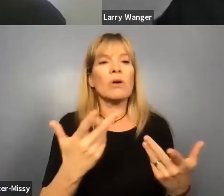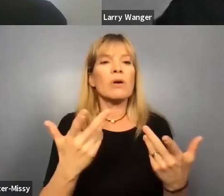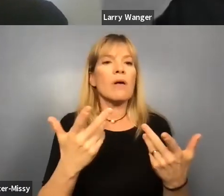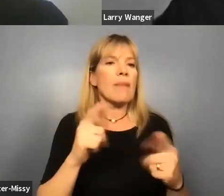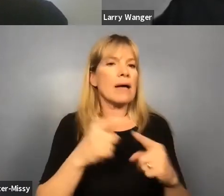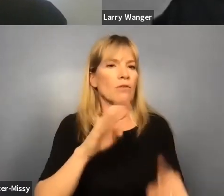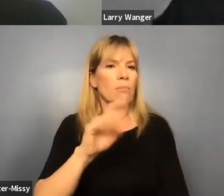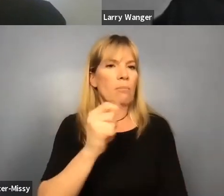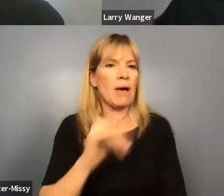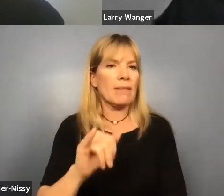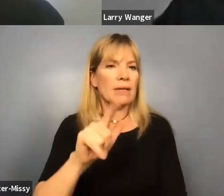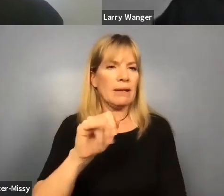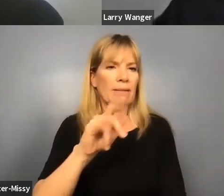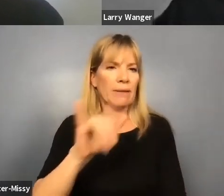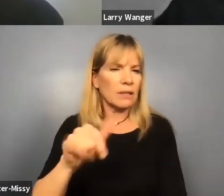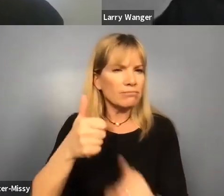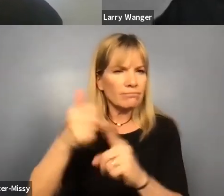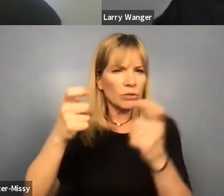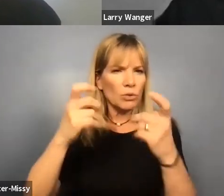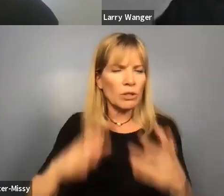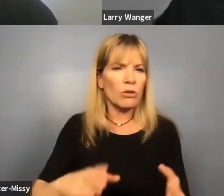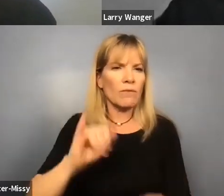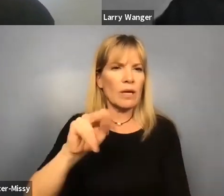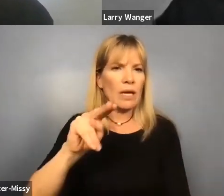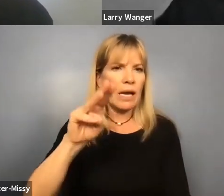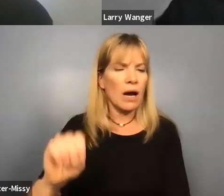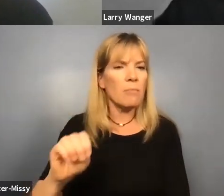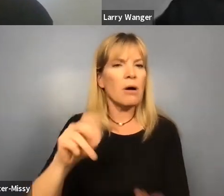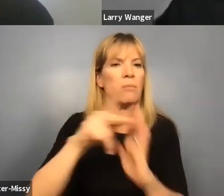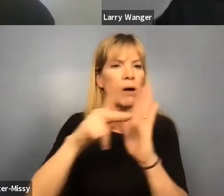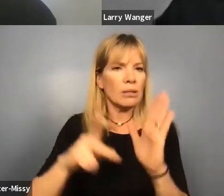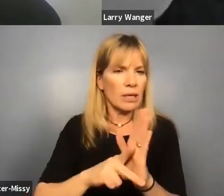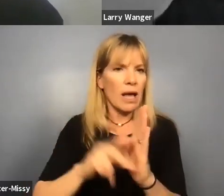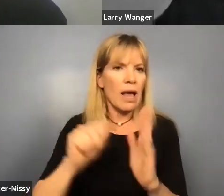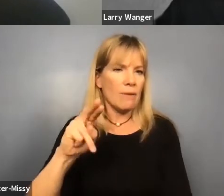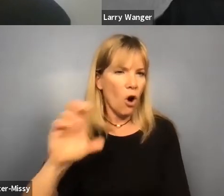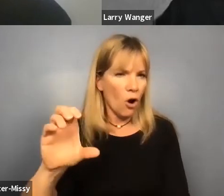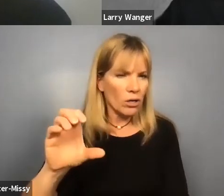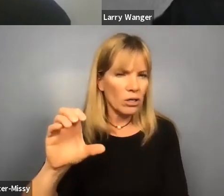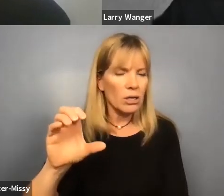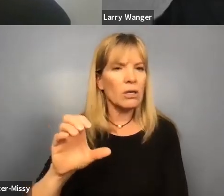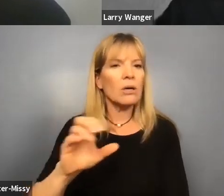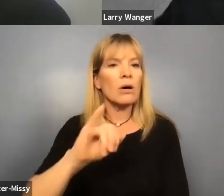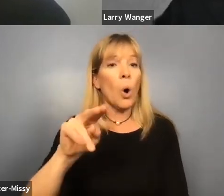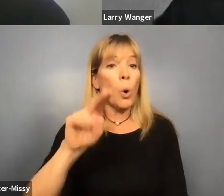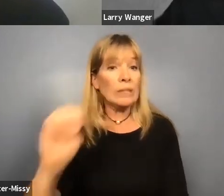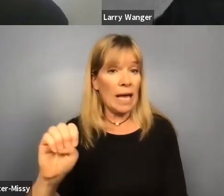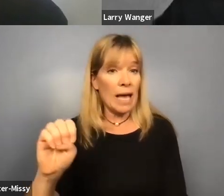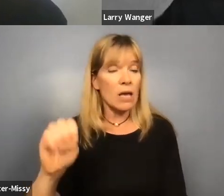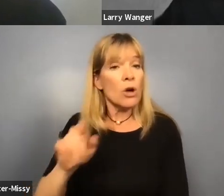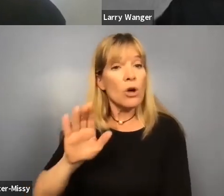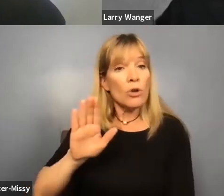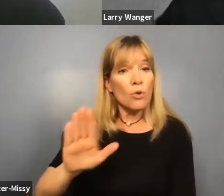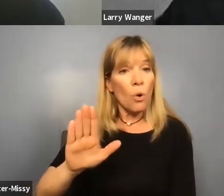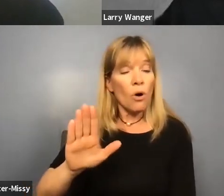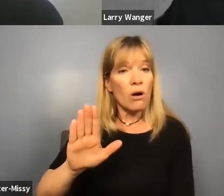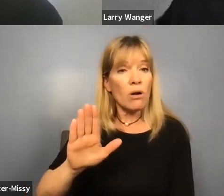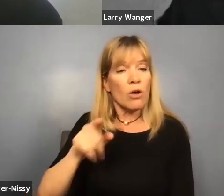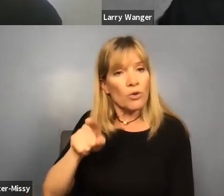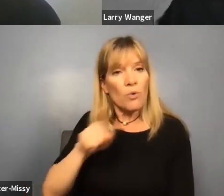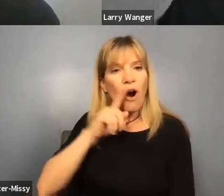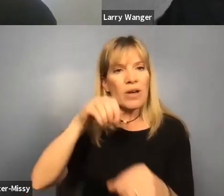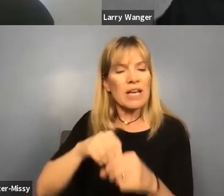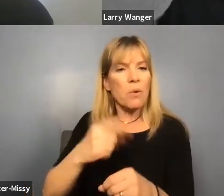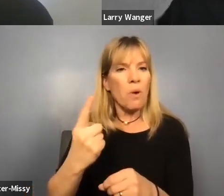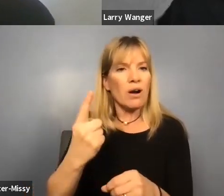Lilly, who's the direct director of income policy at the art. Jose, you're featured in